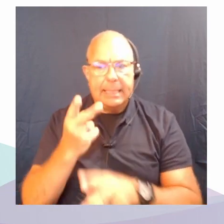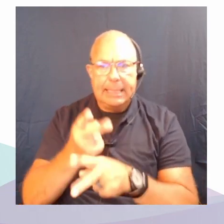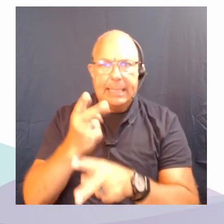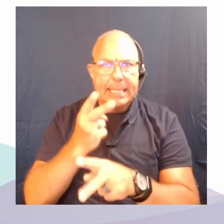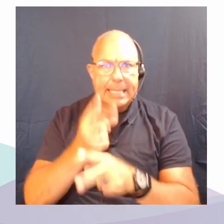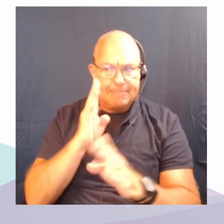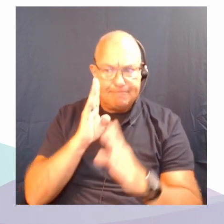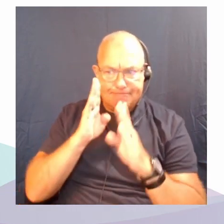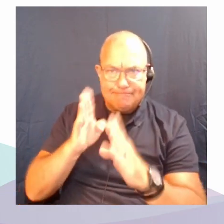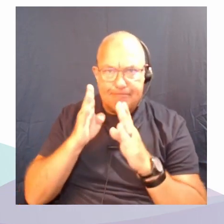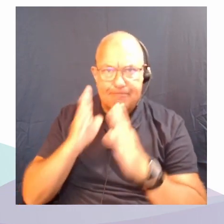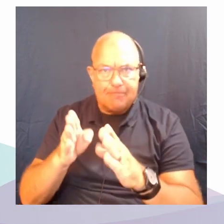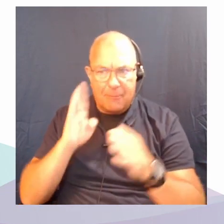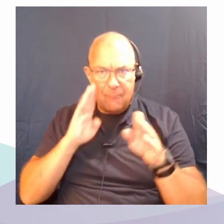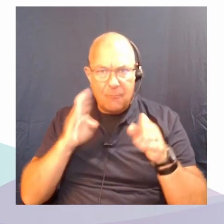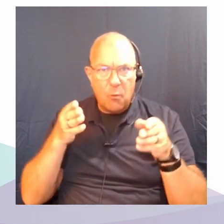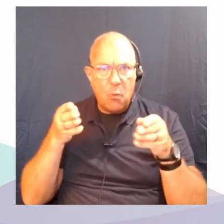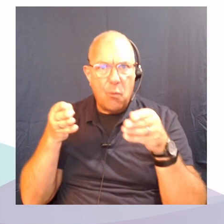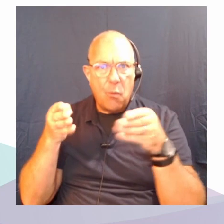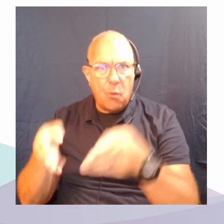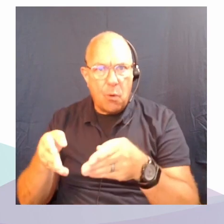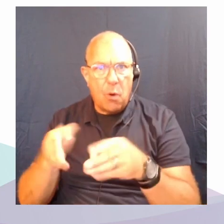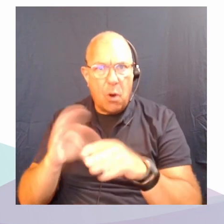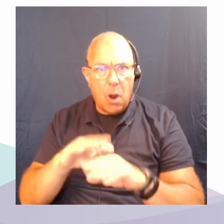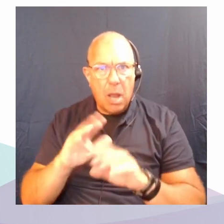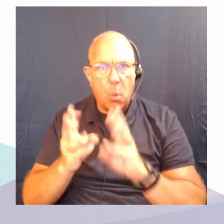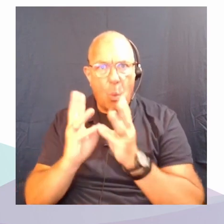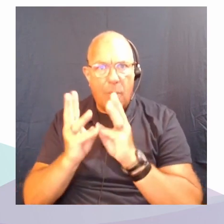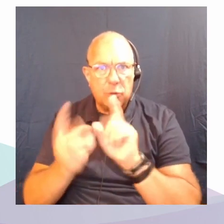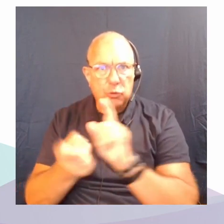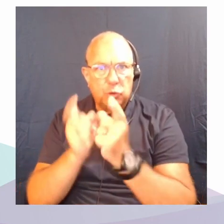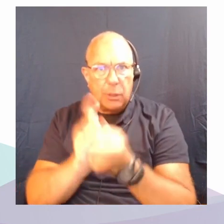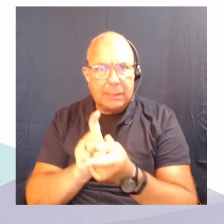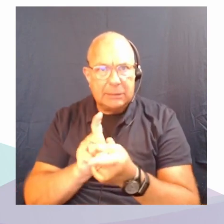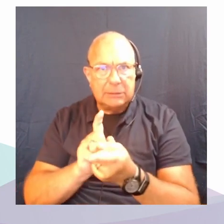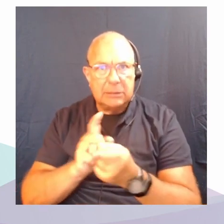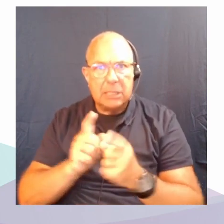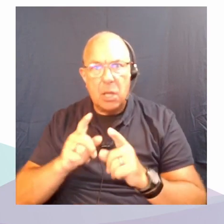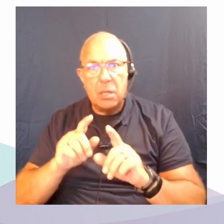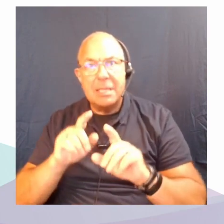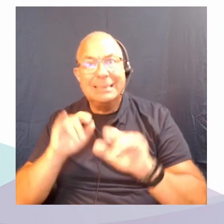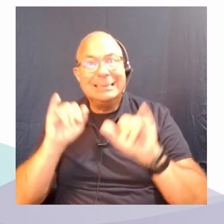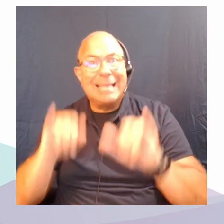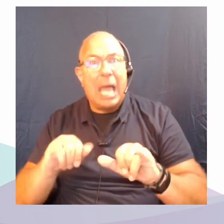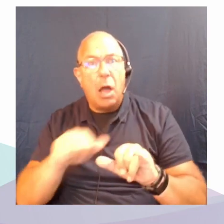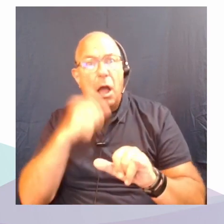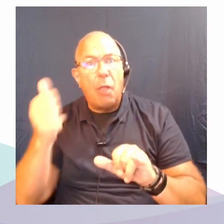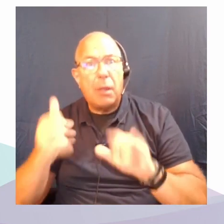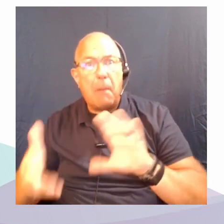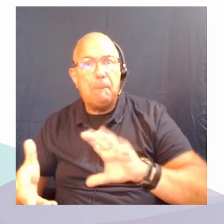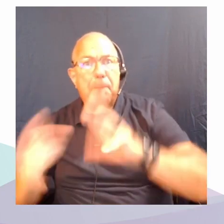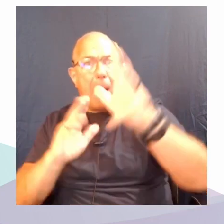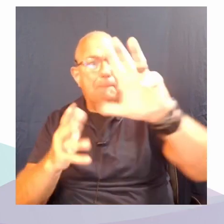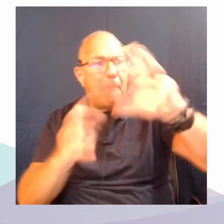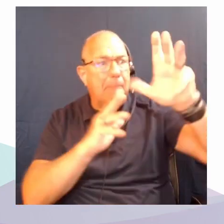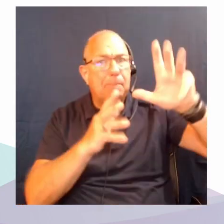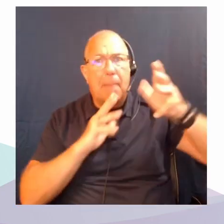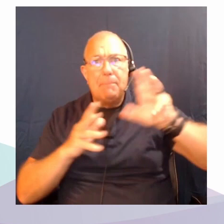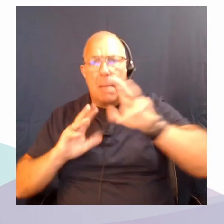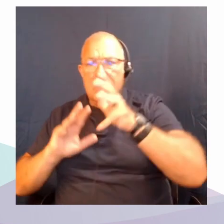on climate change even during other crises? I'll let you fill in the blank as to what that crisis